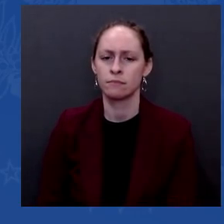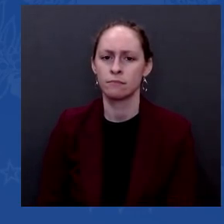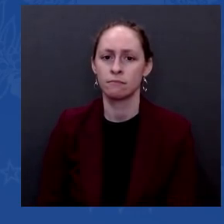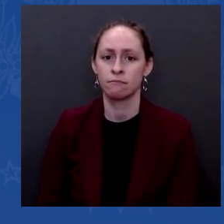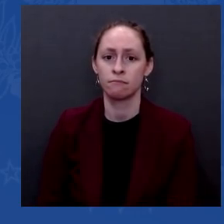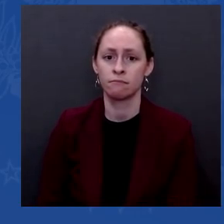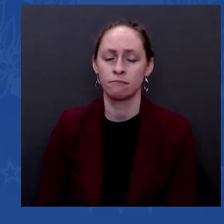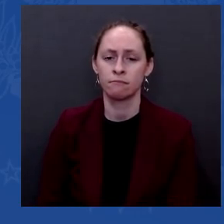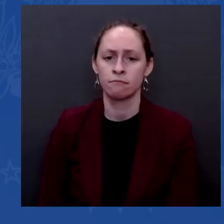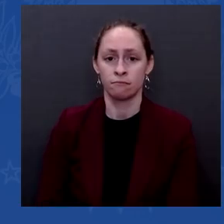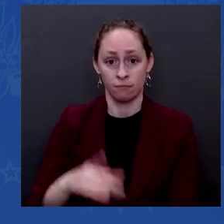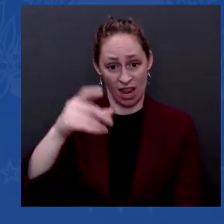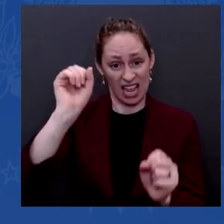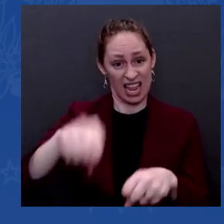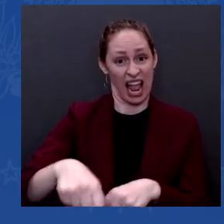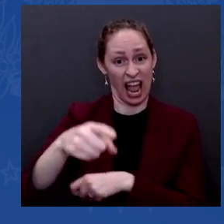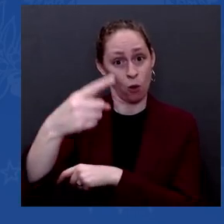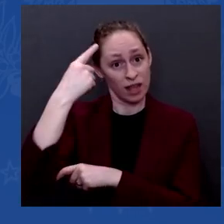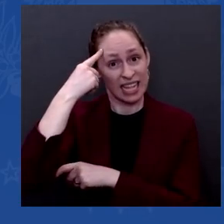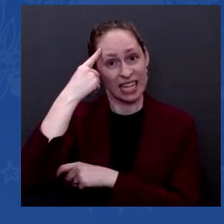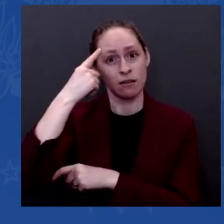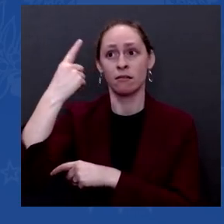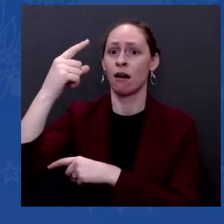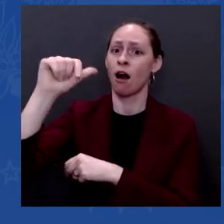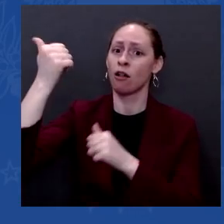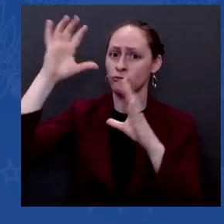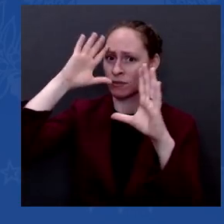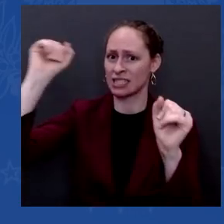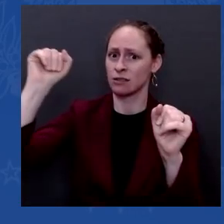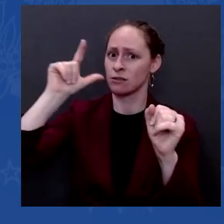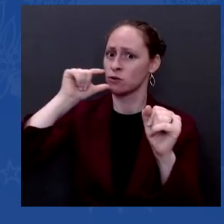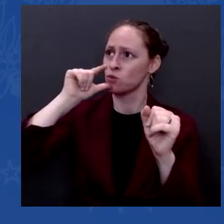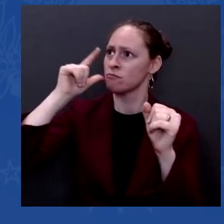serious. You guys talk about how nothing's happened.